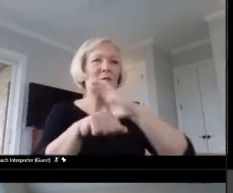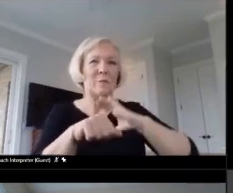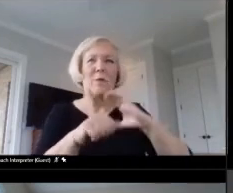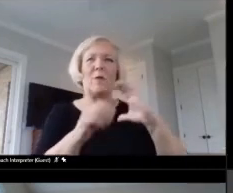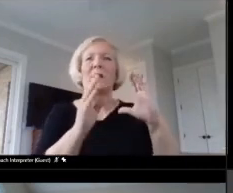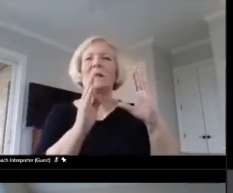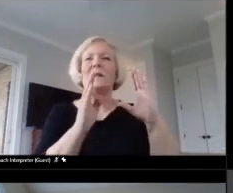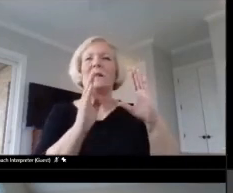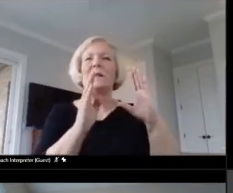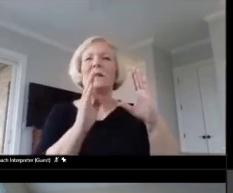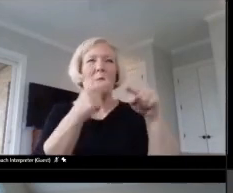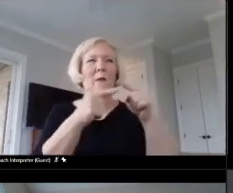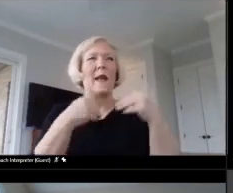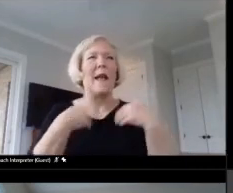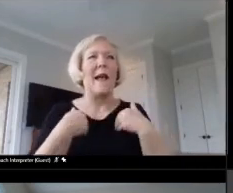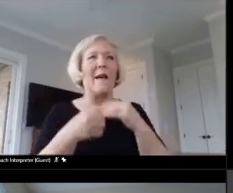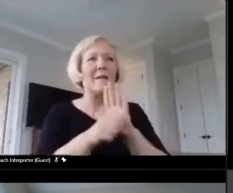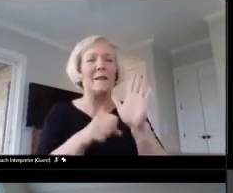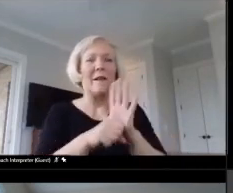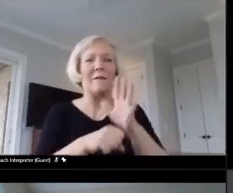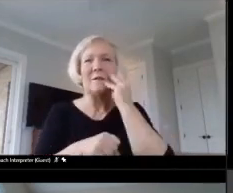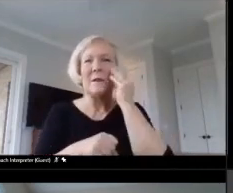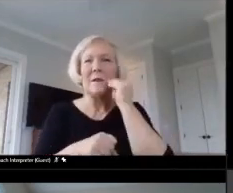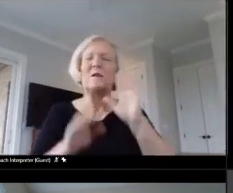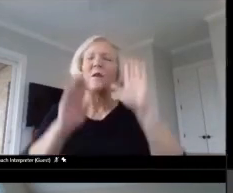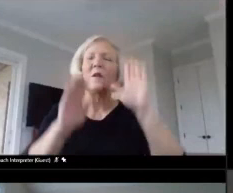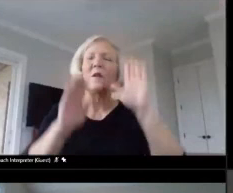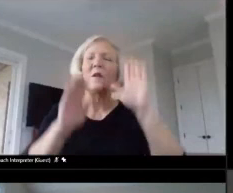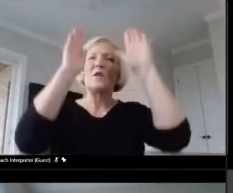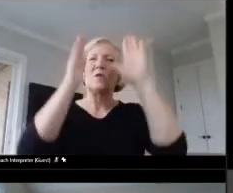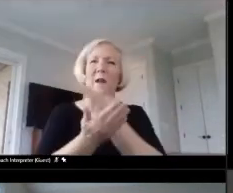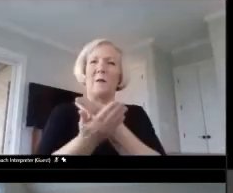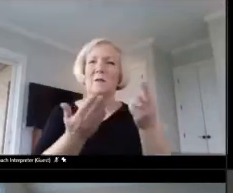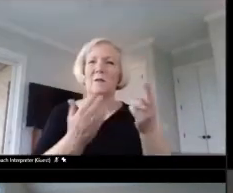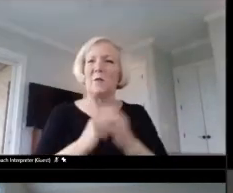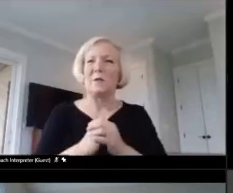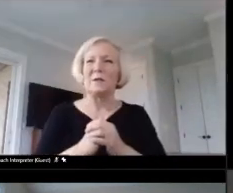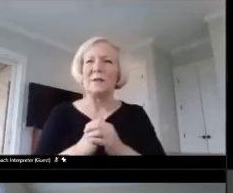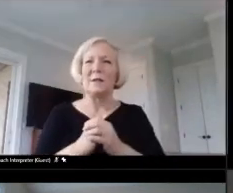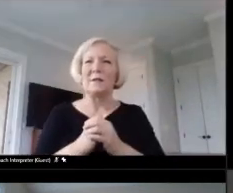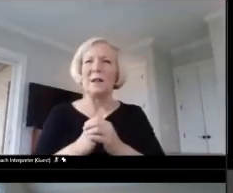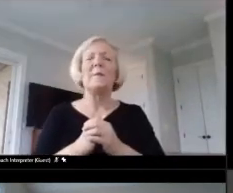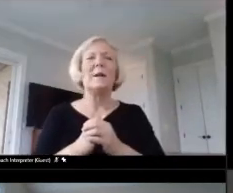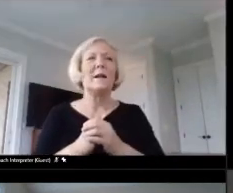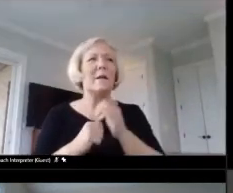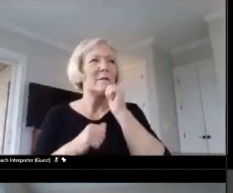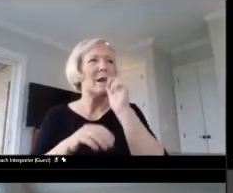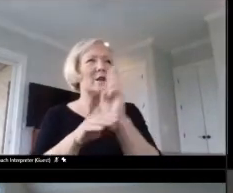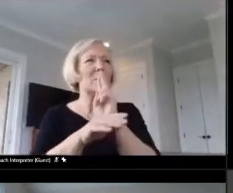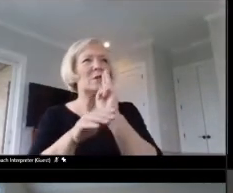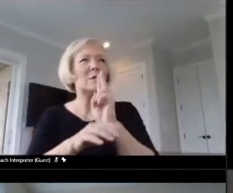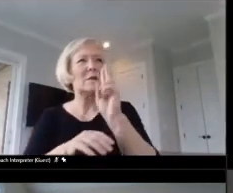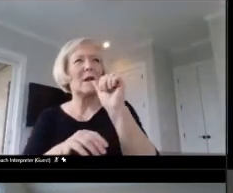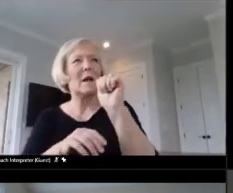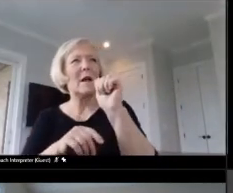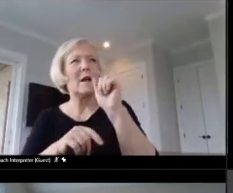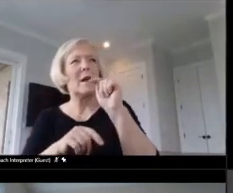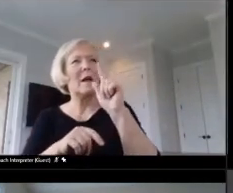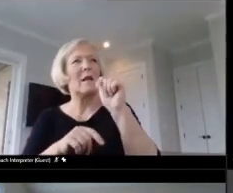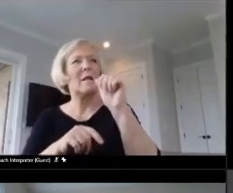years in. And so those are great resources. However, I hadn't used Atlas with them, but I think that that's an awesome idea, and I